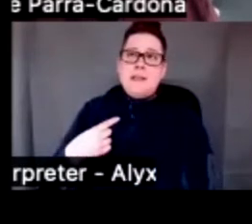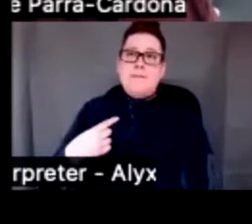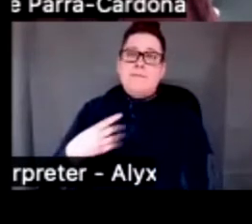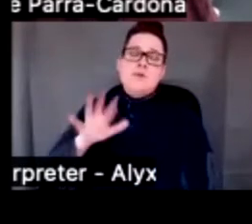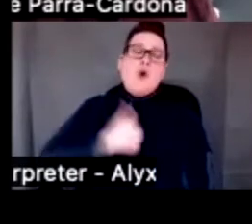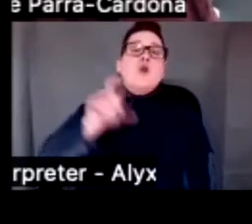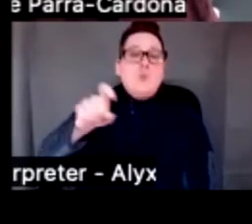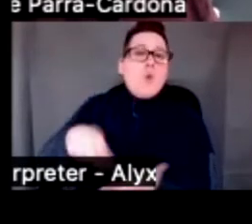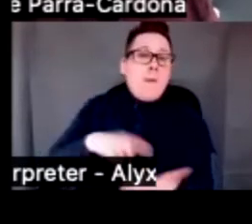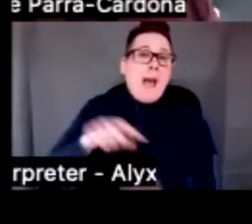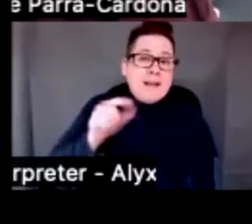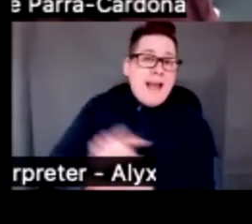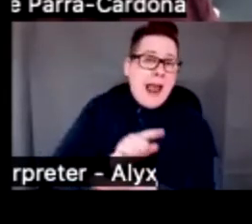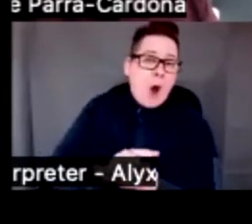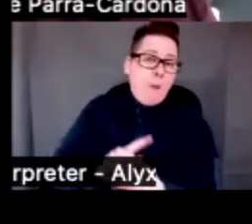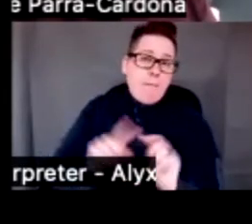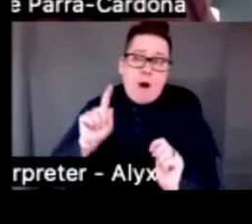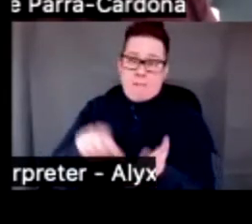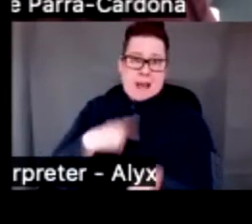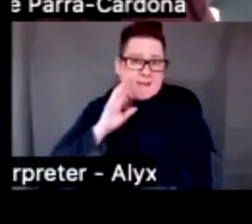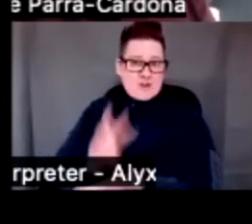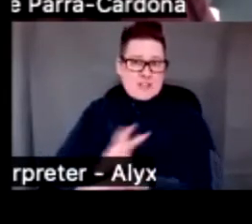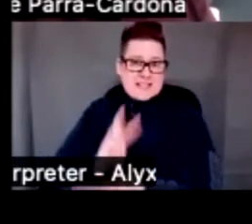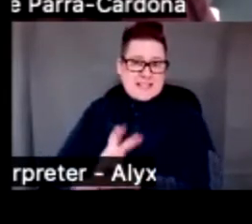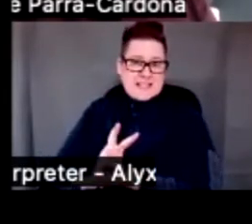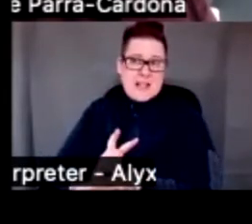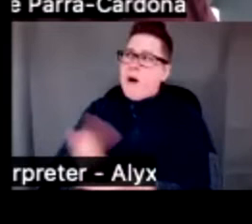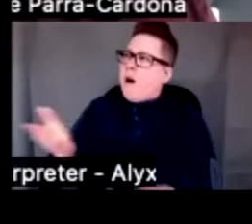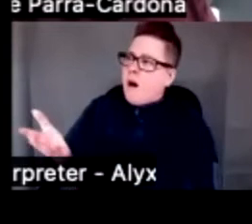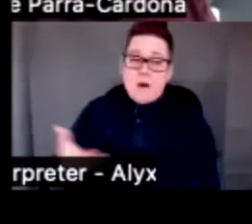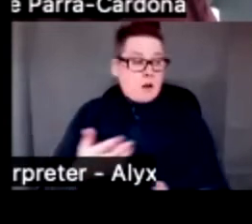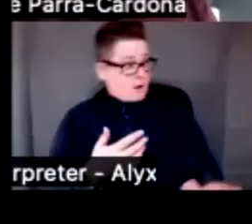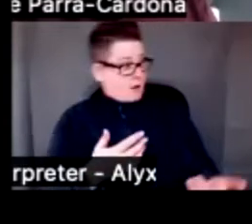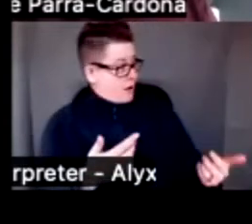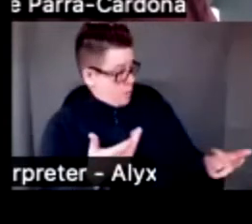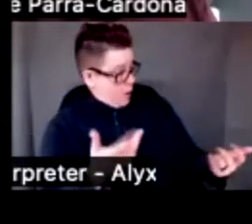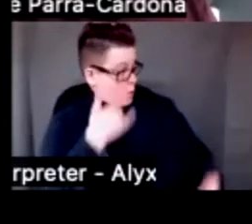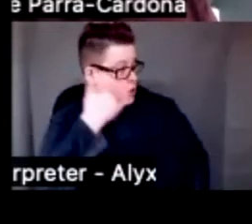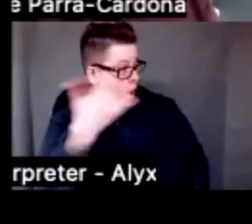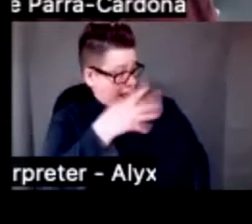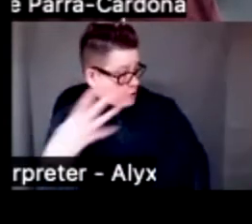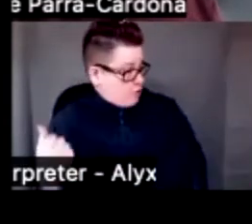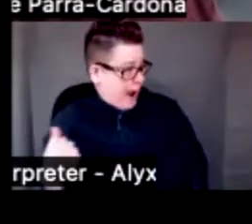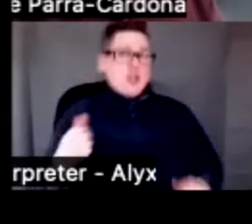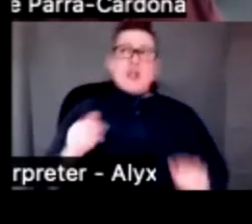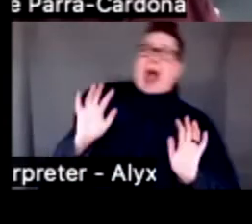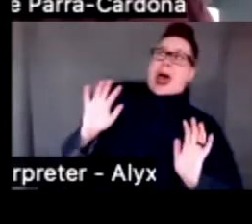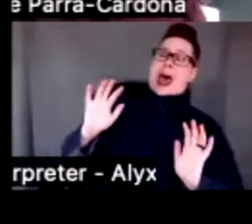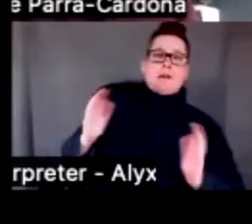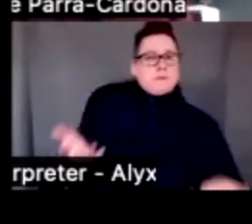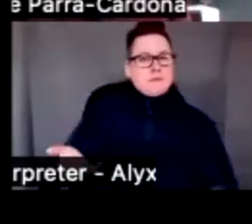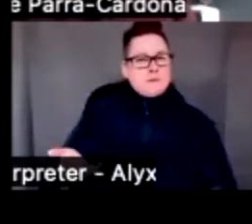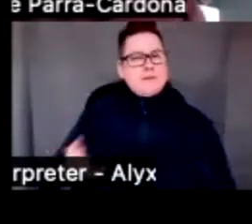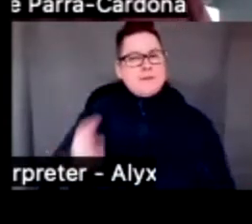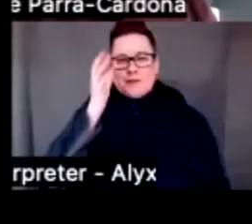10 hours that I wore, they would pay me six, and they would say, well, what do you want? Do you want us to call immigration on you, or what do you want? So, at that